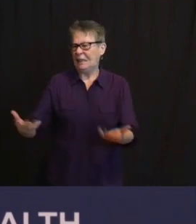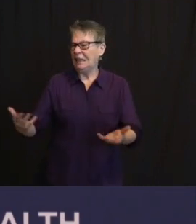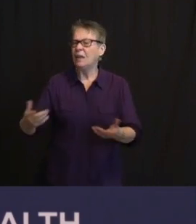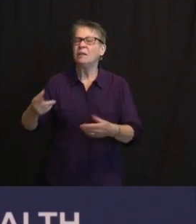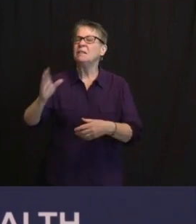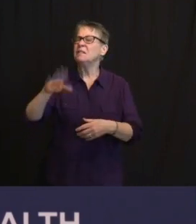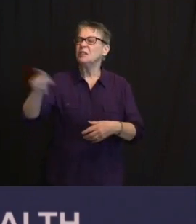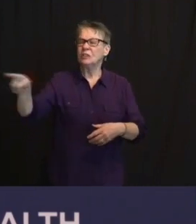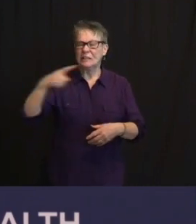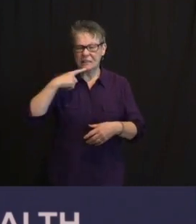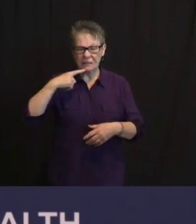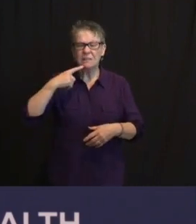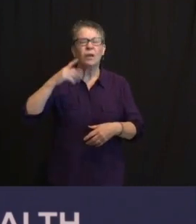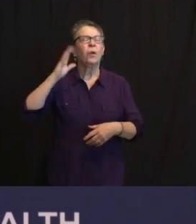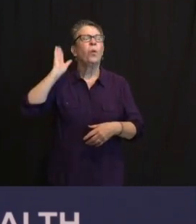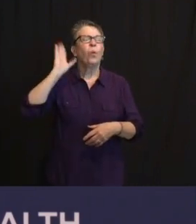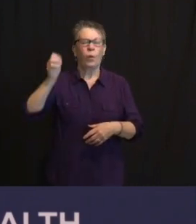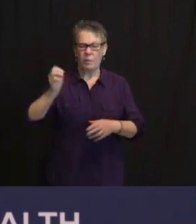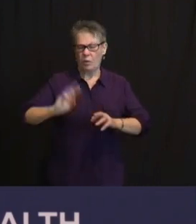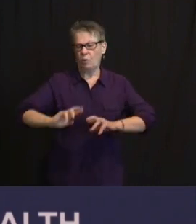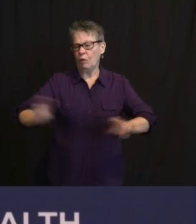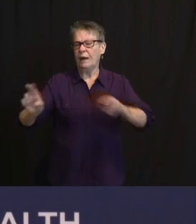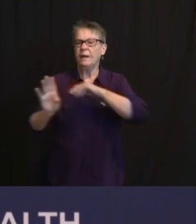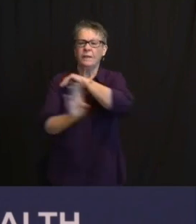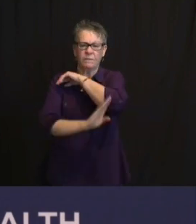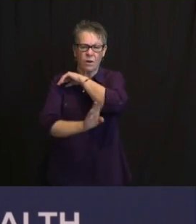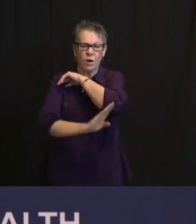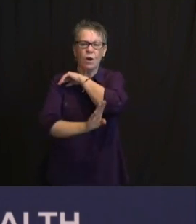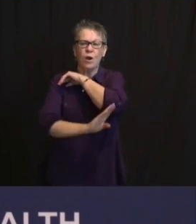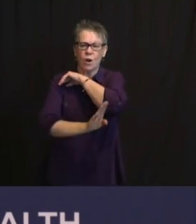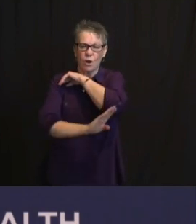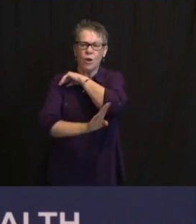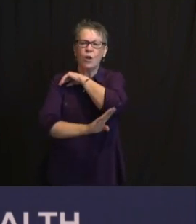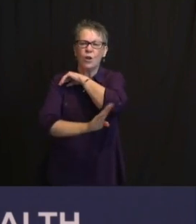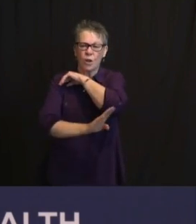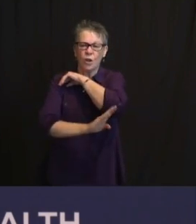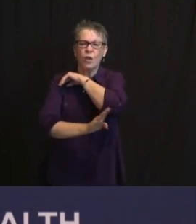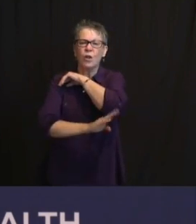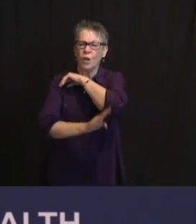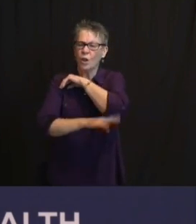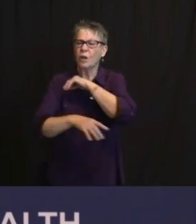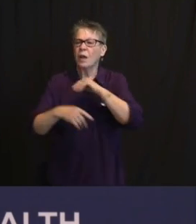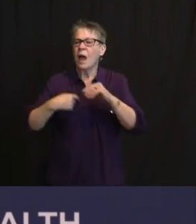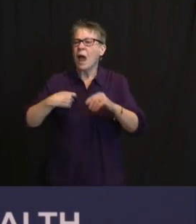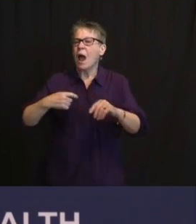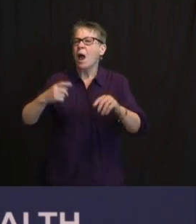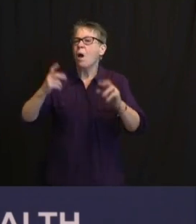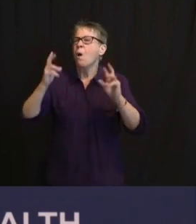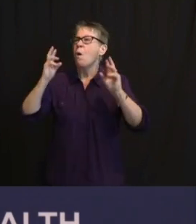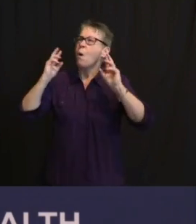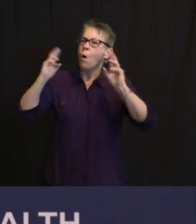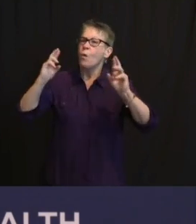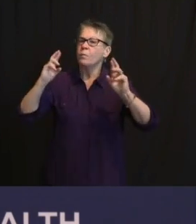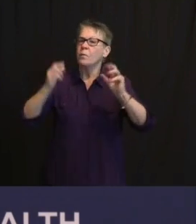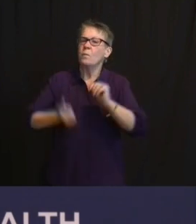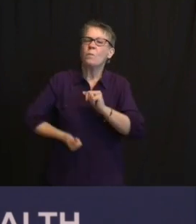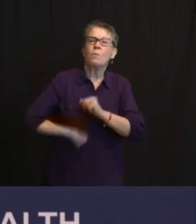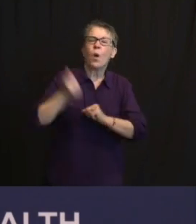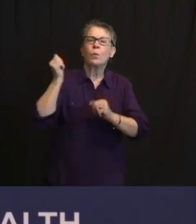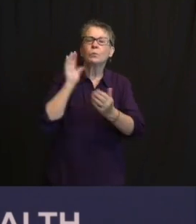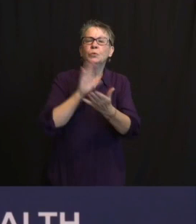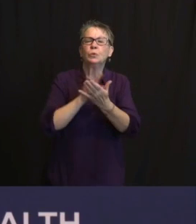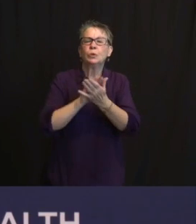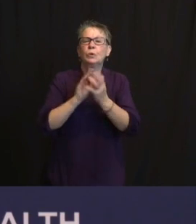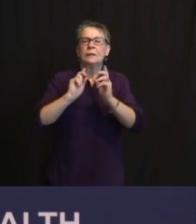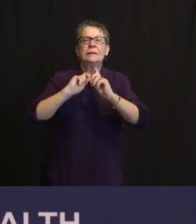AND I HOPE IN MOST DISTRICTS, AT LEAST IN A HYBRID MODE, WELL BEFORE THEN. I'LL LET, I